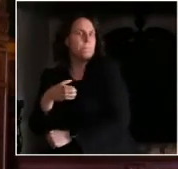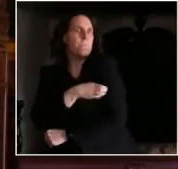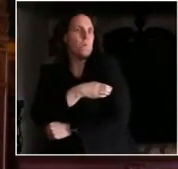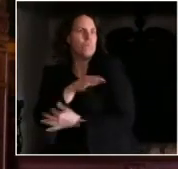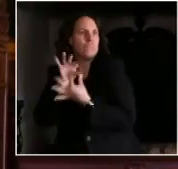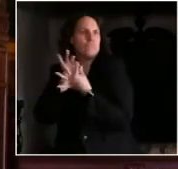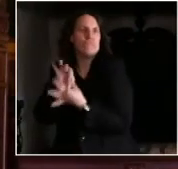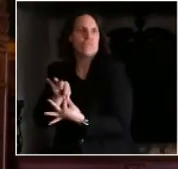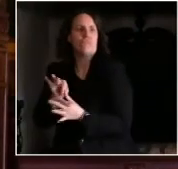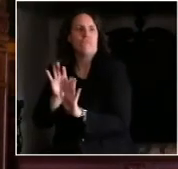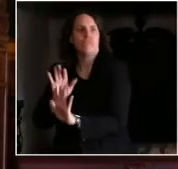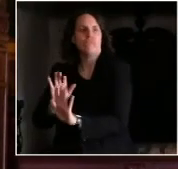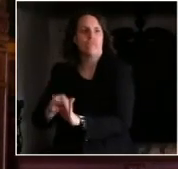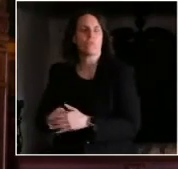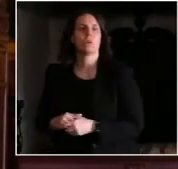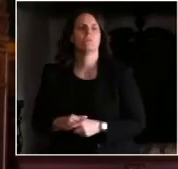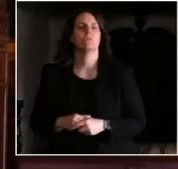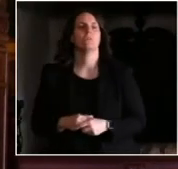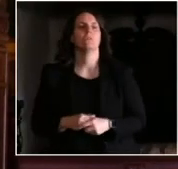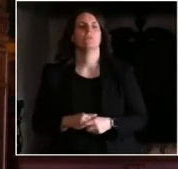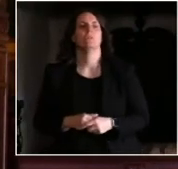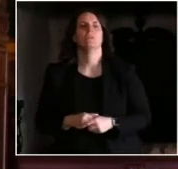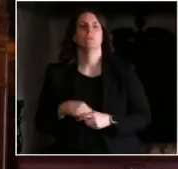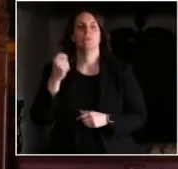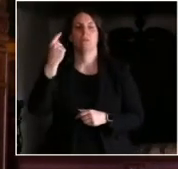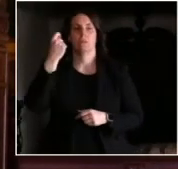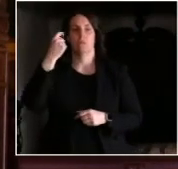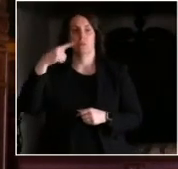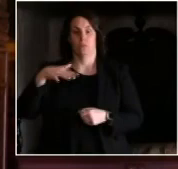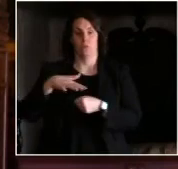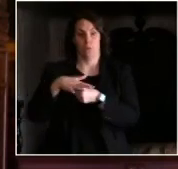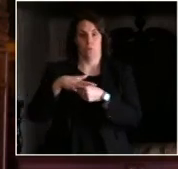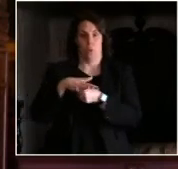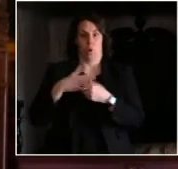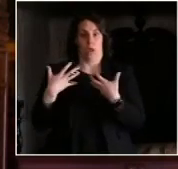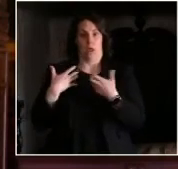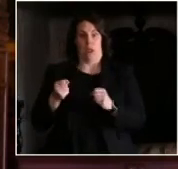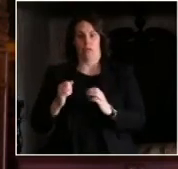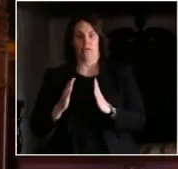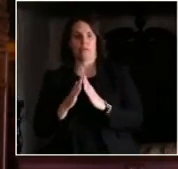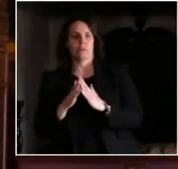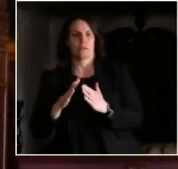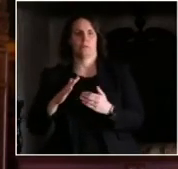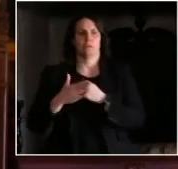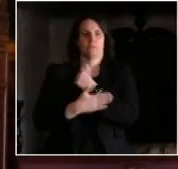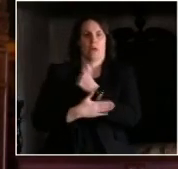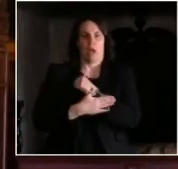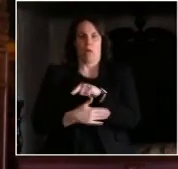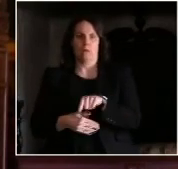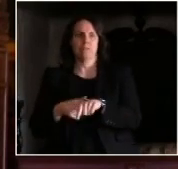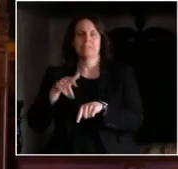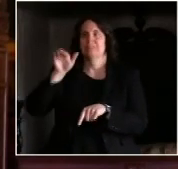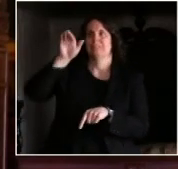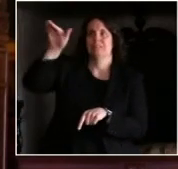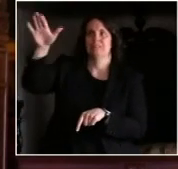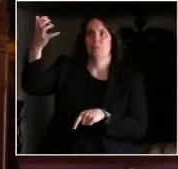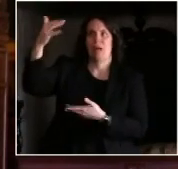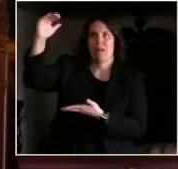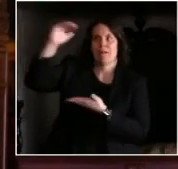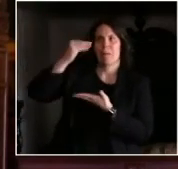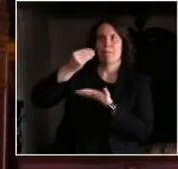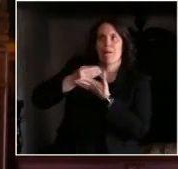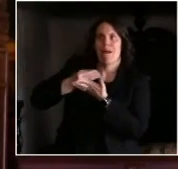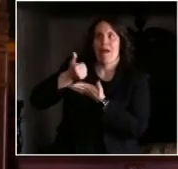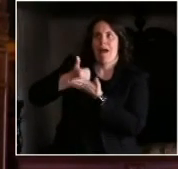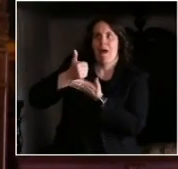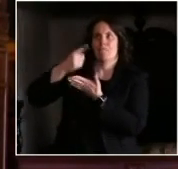allowed local public health authorities to be able to recoup certain expenses from the state. It also allowed the governor to suspend certain